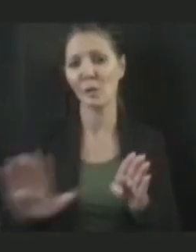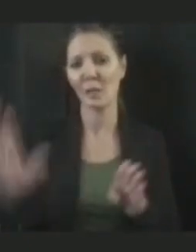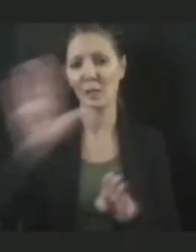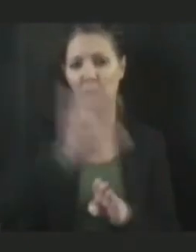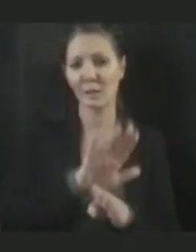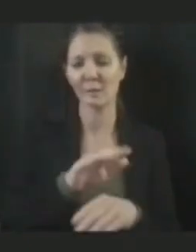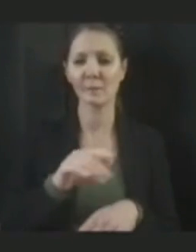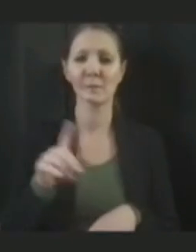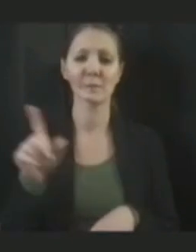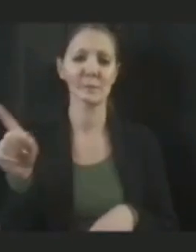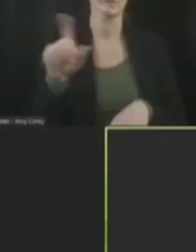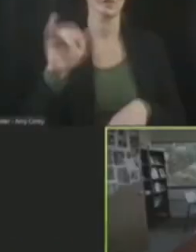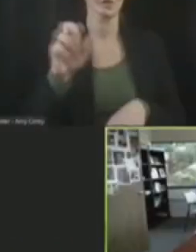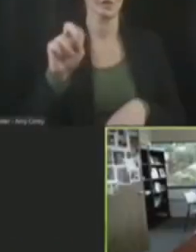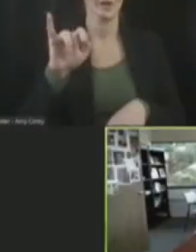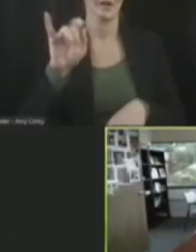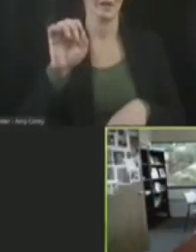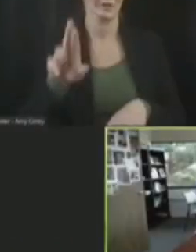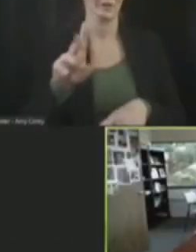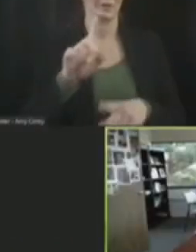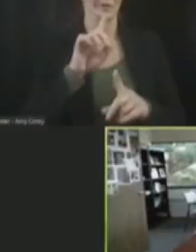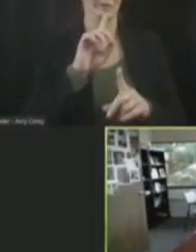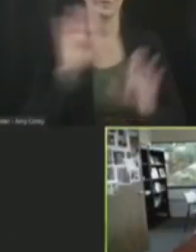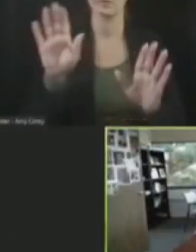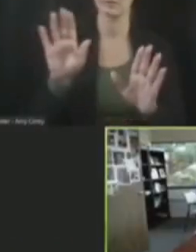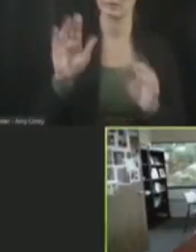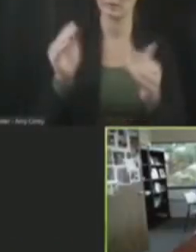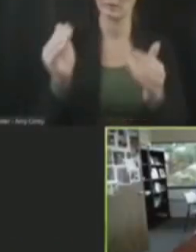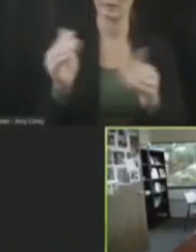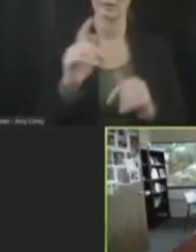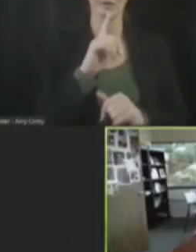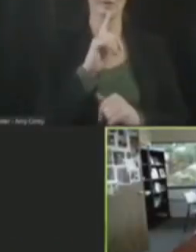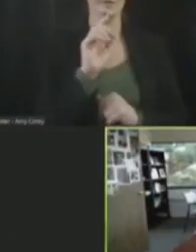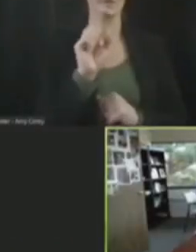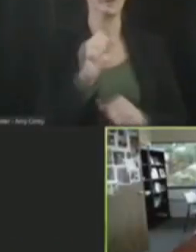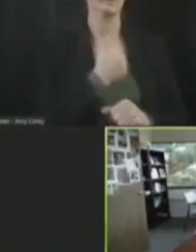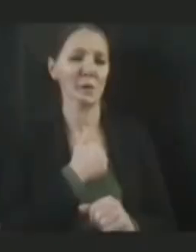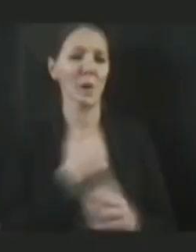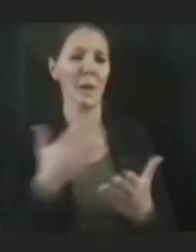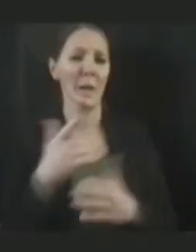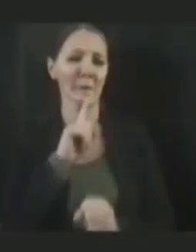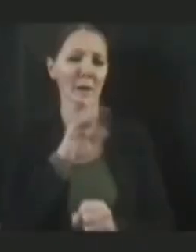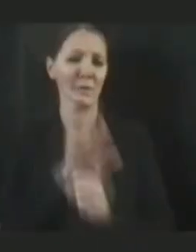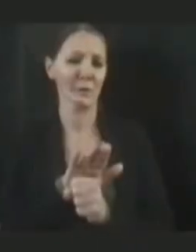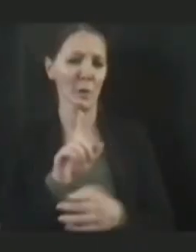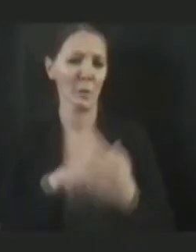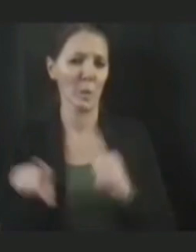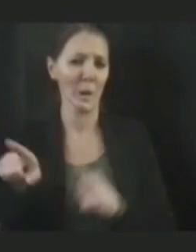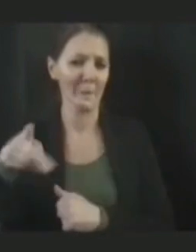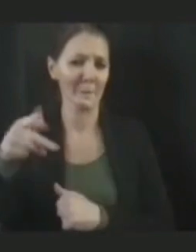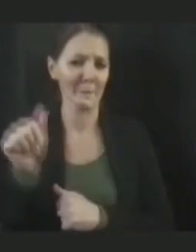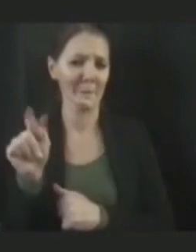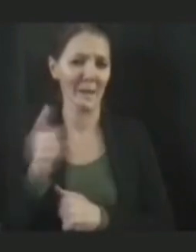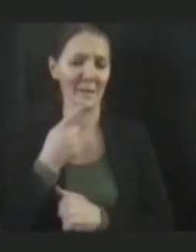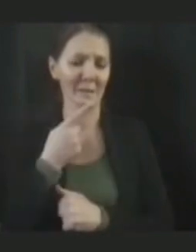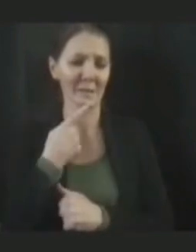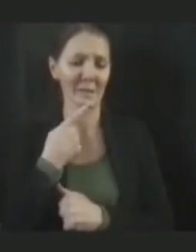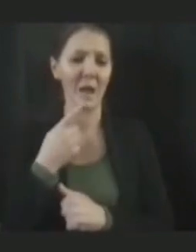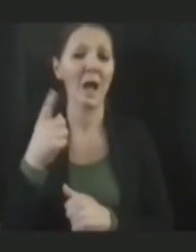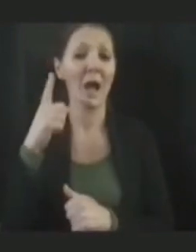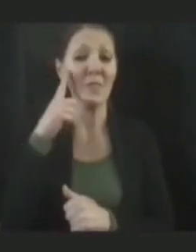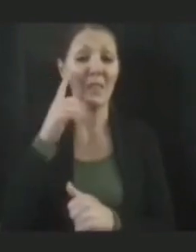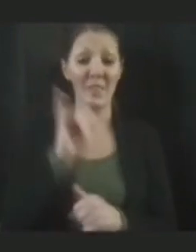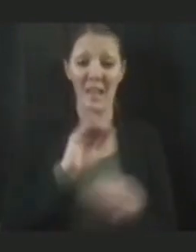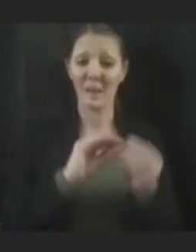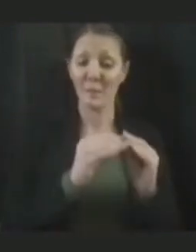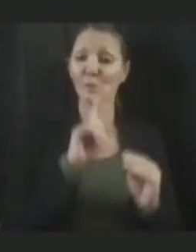I think that's right. Oh, sorry. Go ahead. I was just going to confirm what Pat said. And part of that, we actually think the number